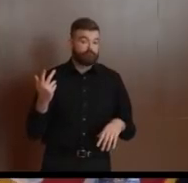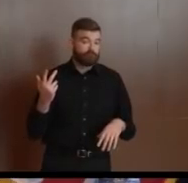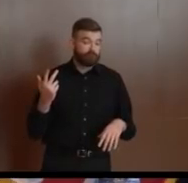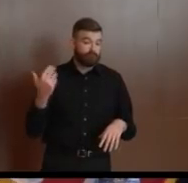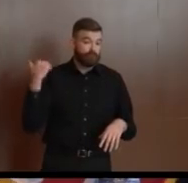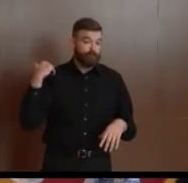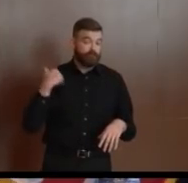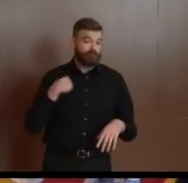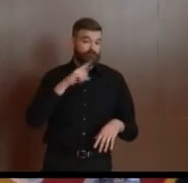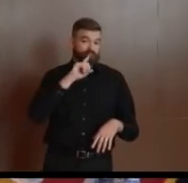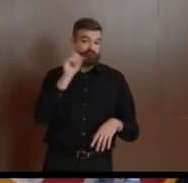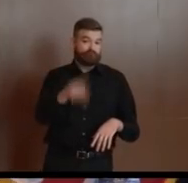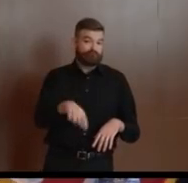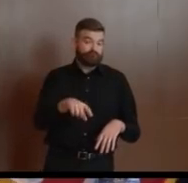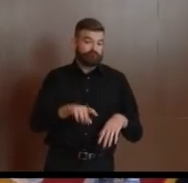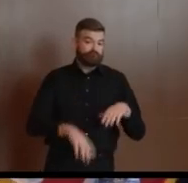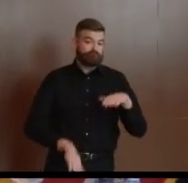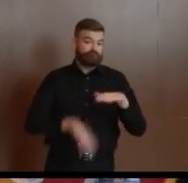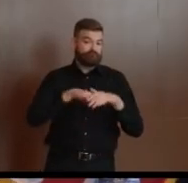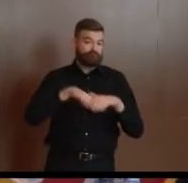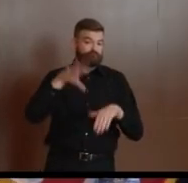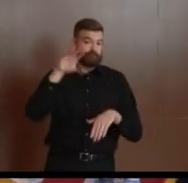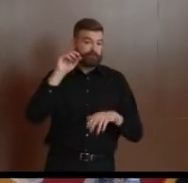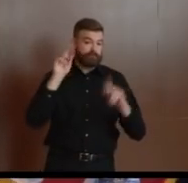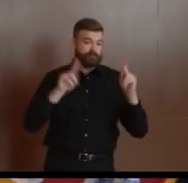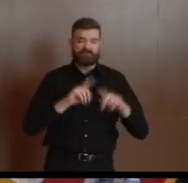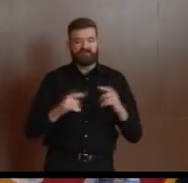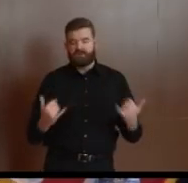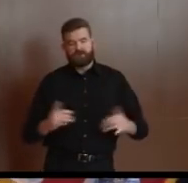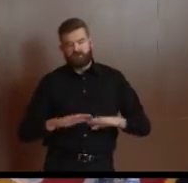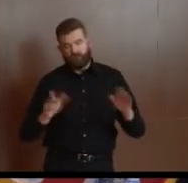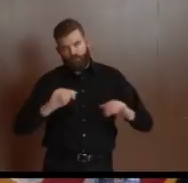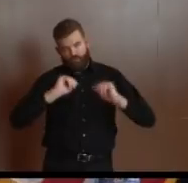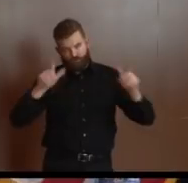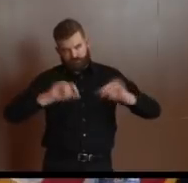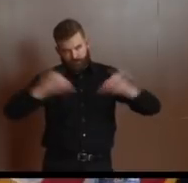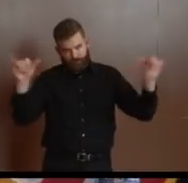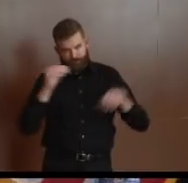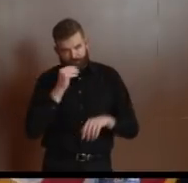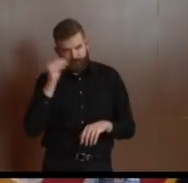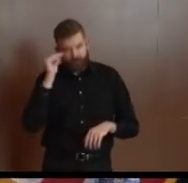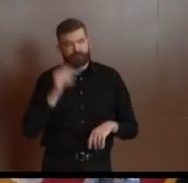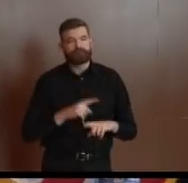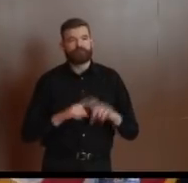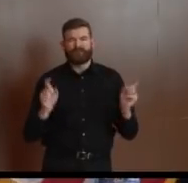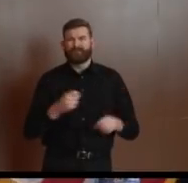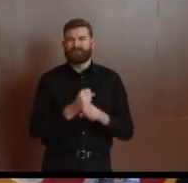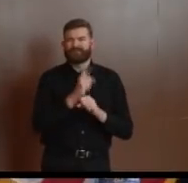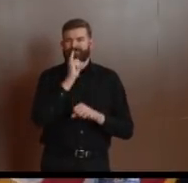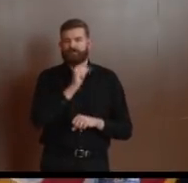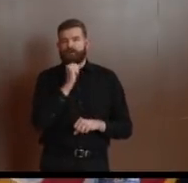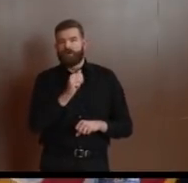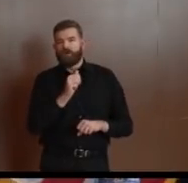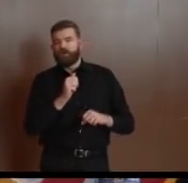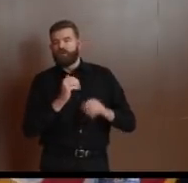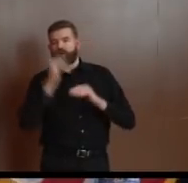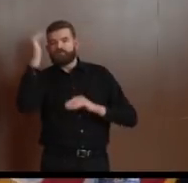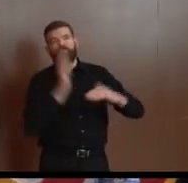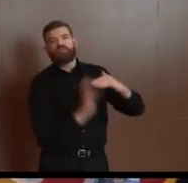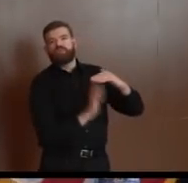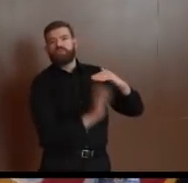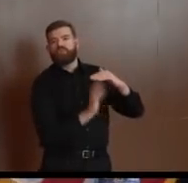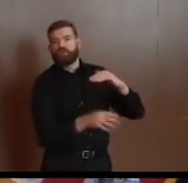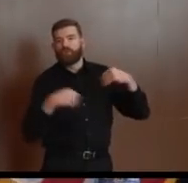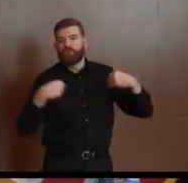food stores, are giving people hand – sanitizing lotion as they go in. They are